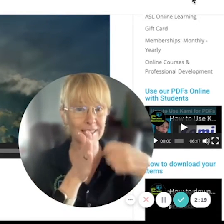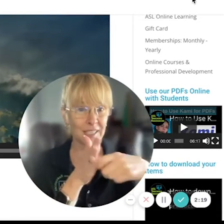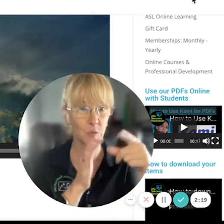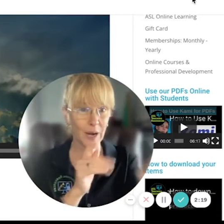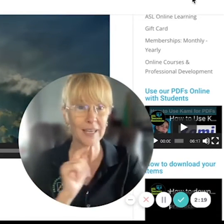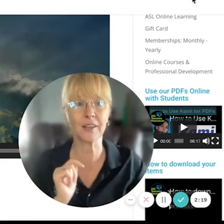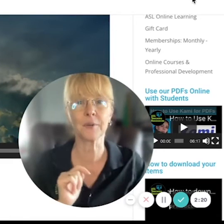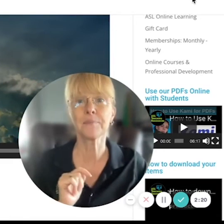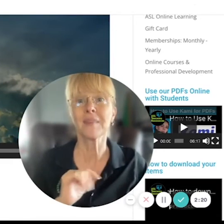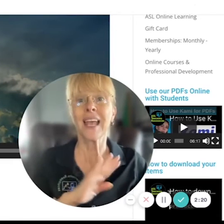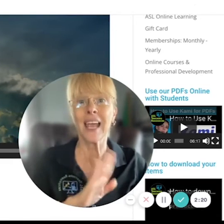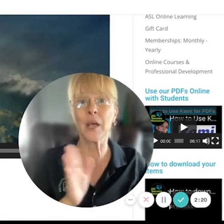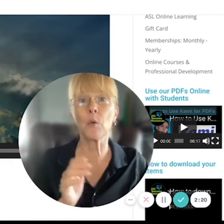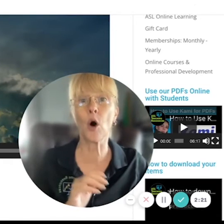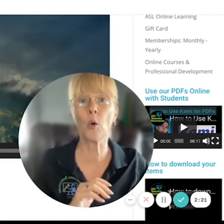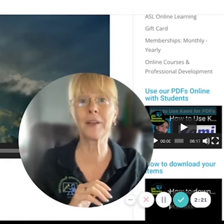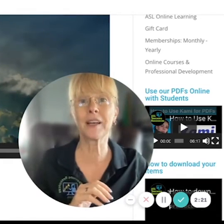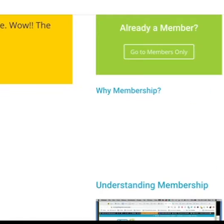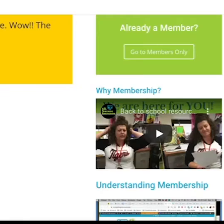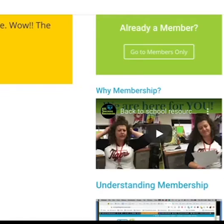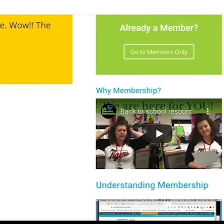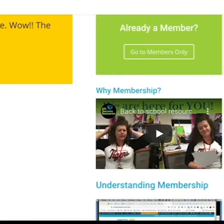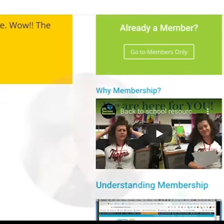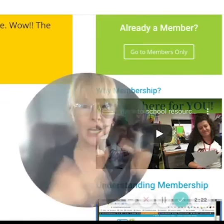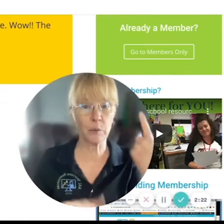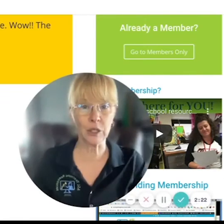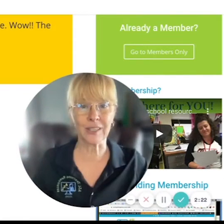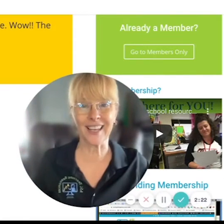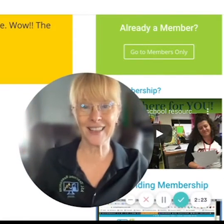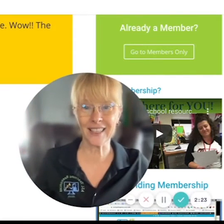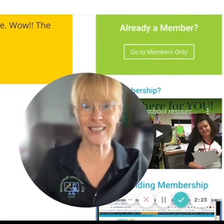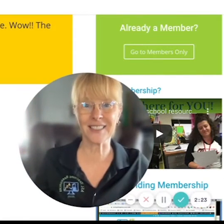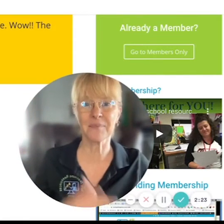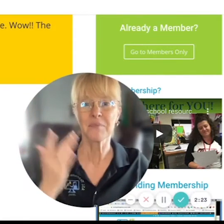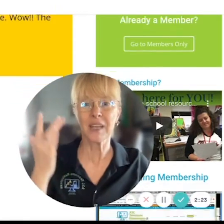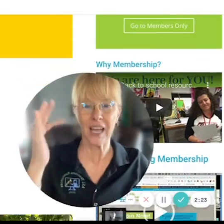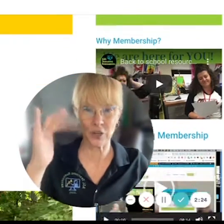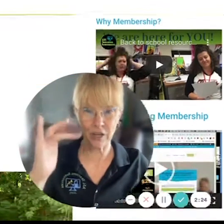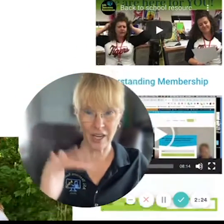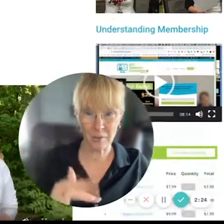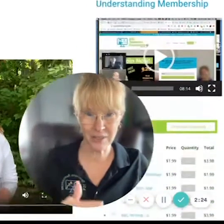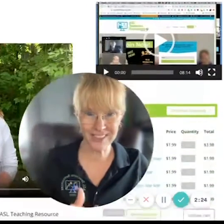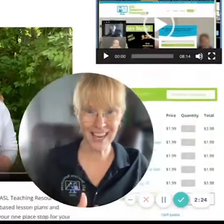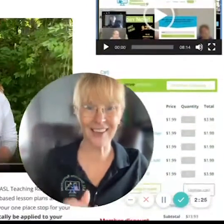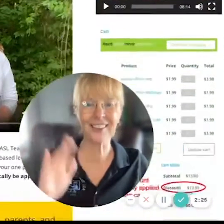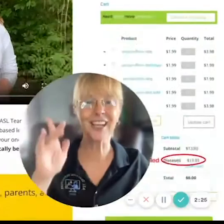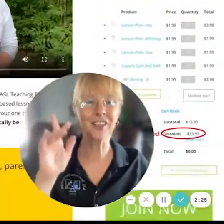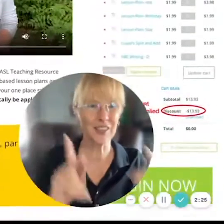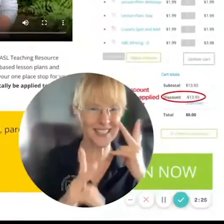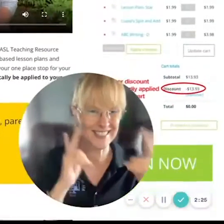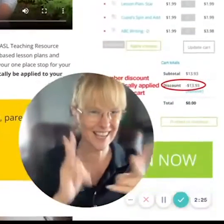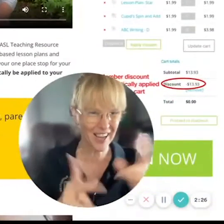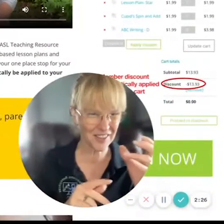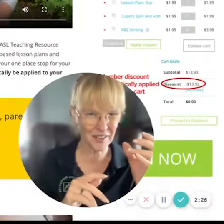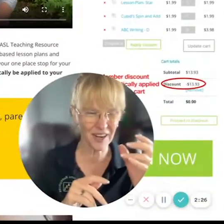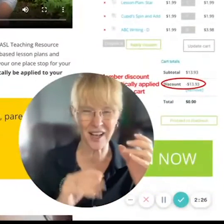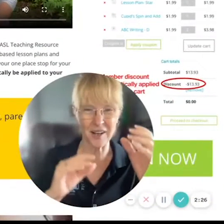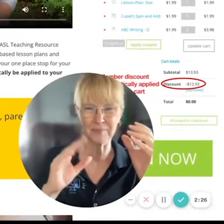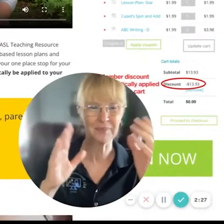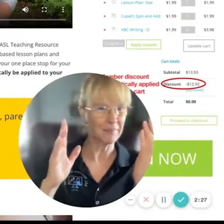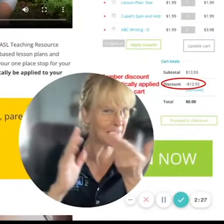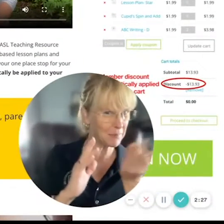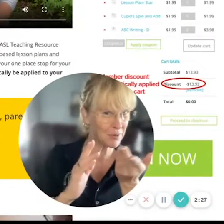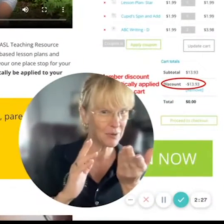the pricing right here it will open up and it will look like this you can come on down and you can see other